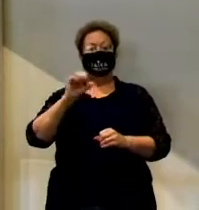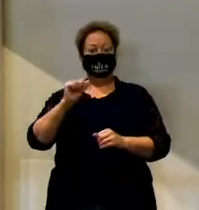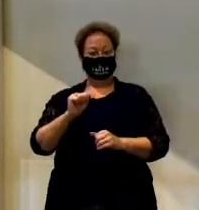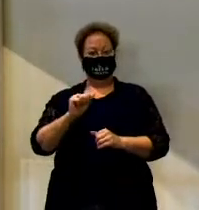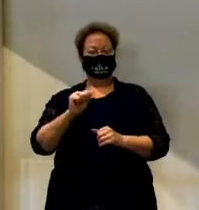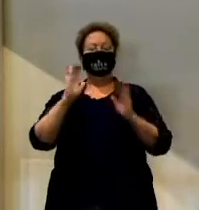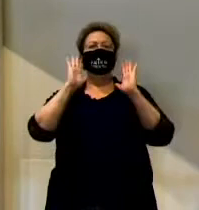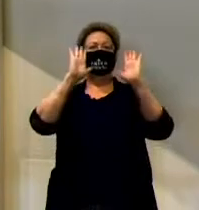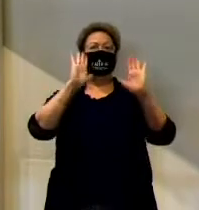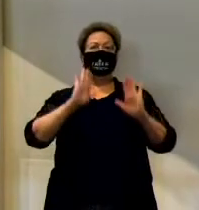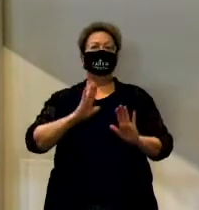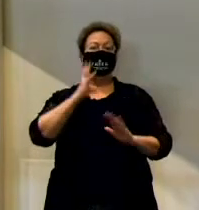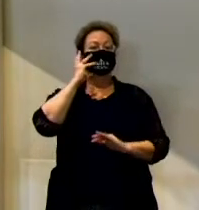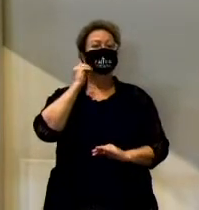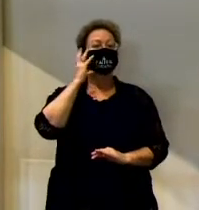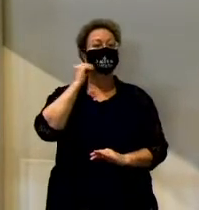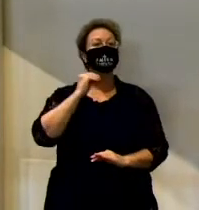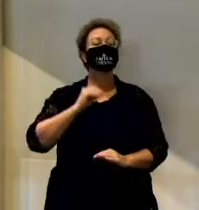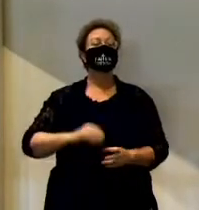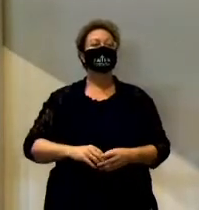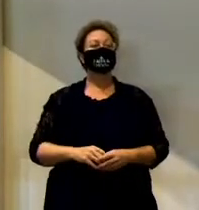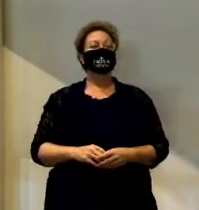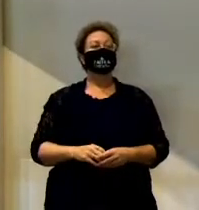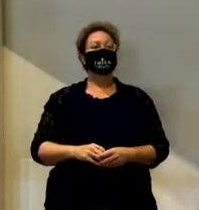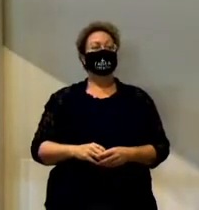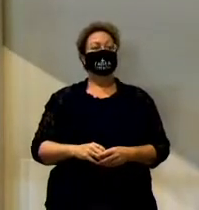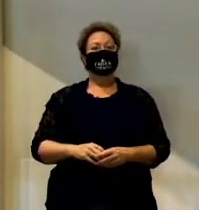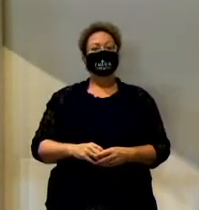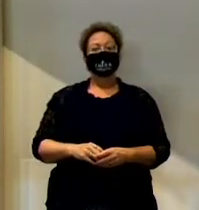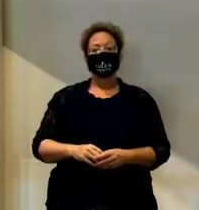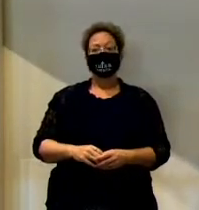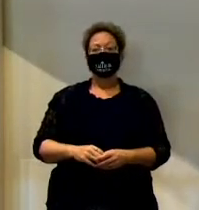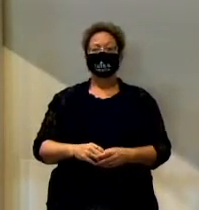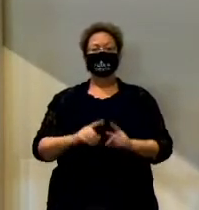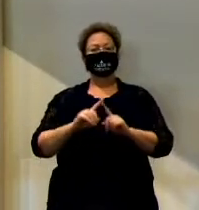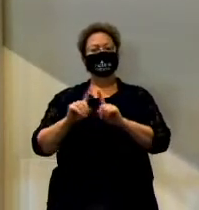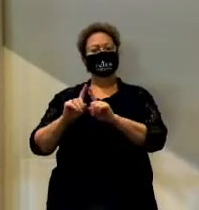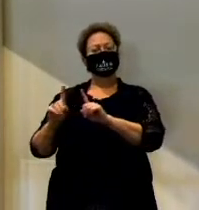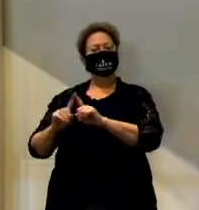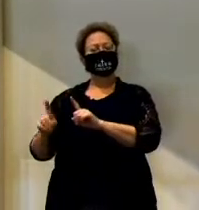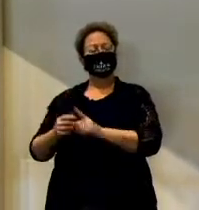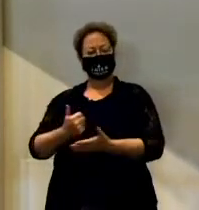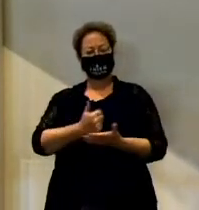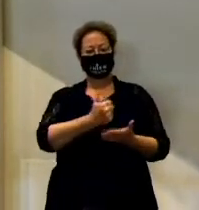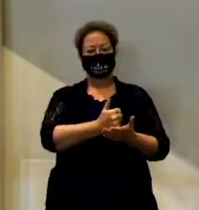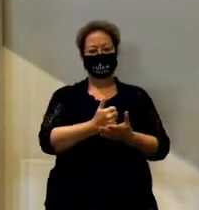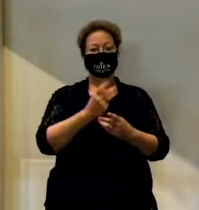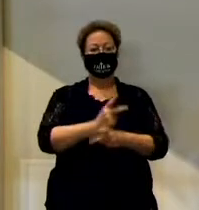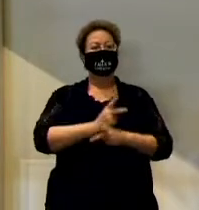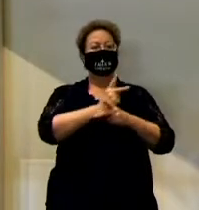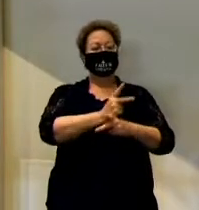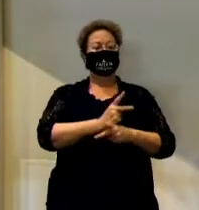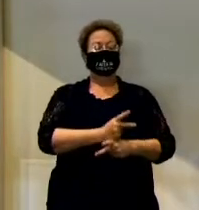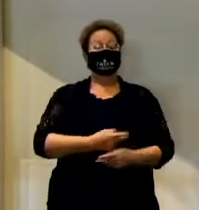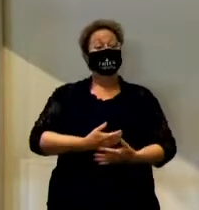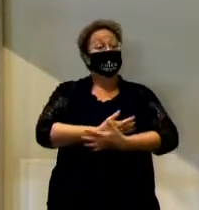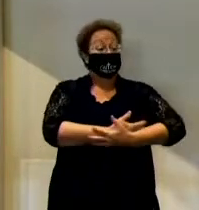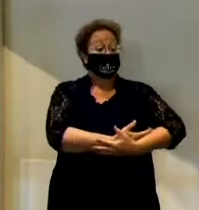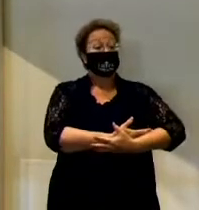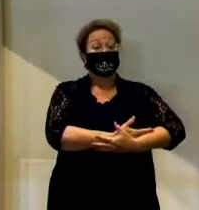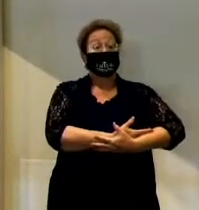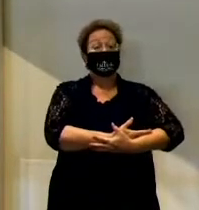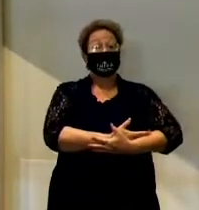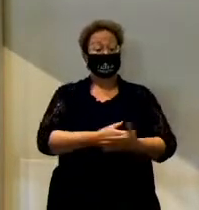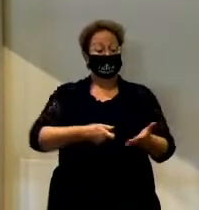chapter of our lives. We would take turns with all of the tasks involved in taking care of babies, whether it was holding them,